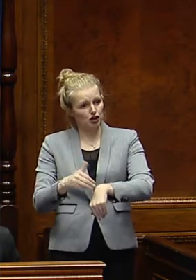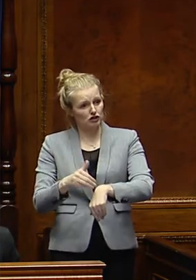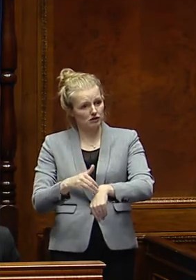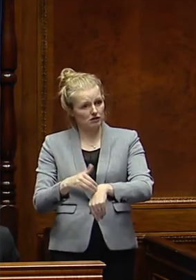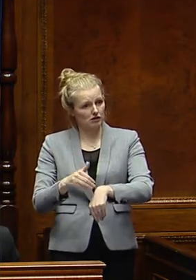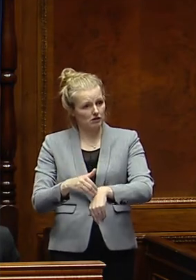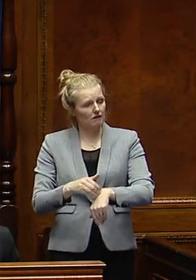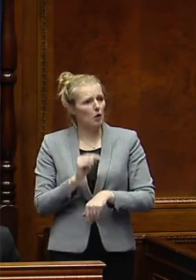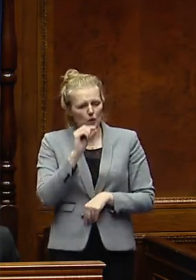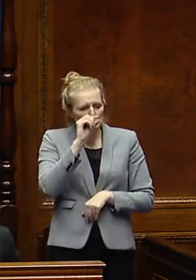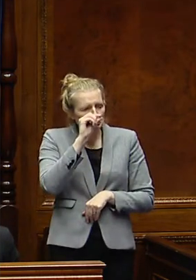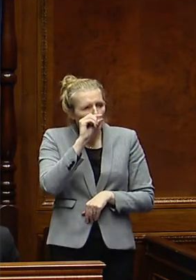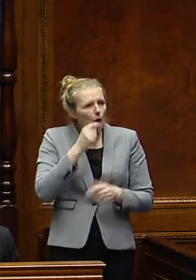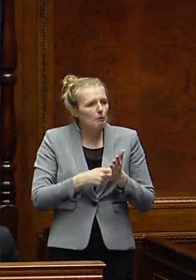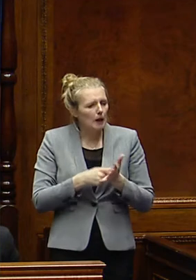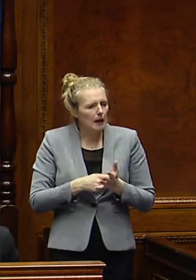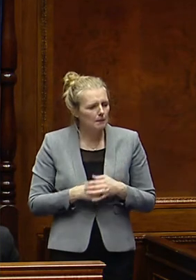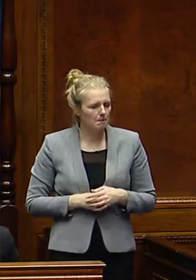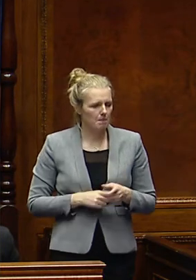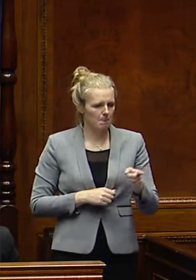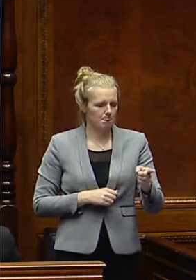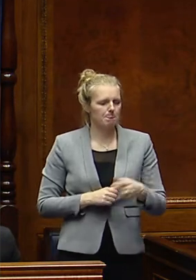at times for small amounts of money? Mr. Minister.